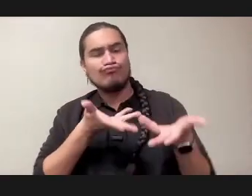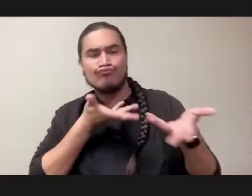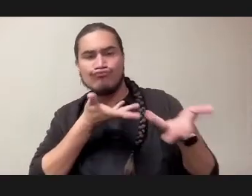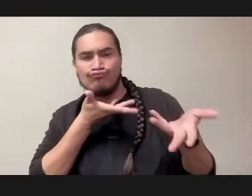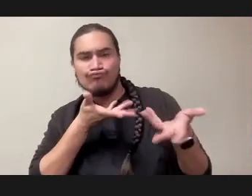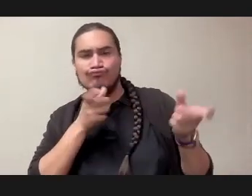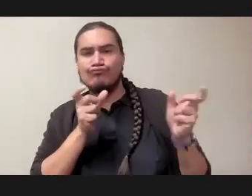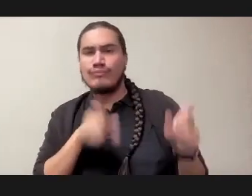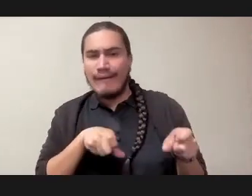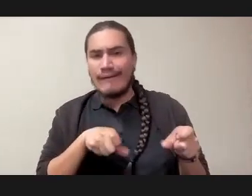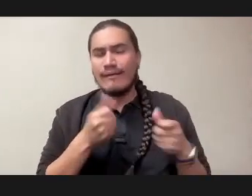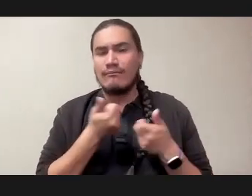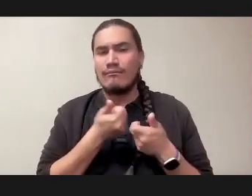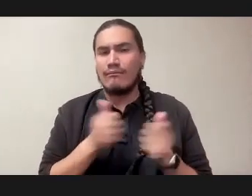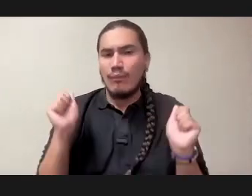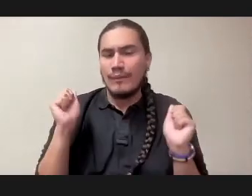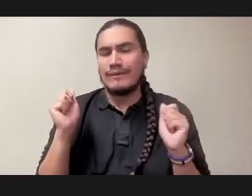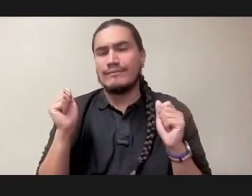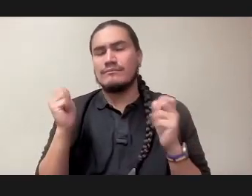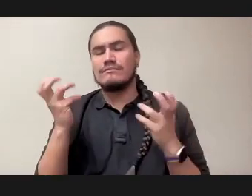think historically.